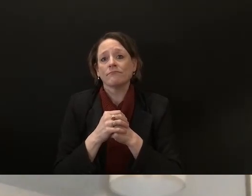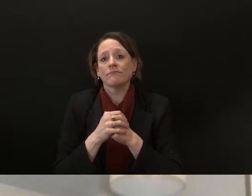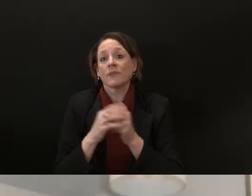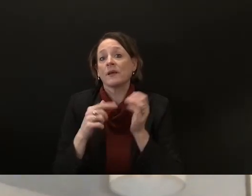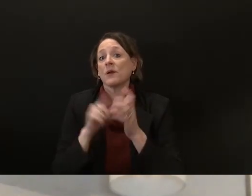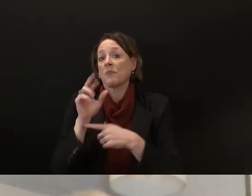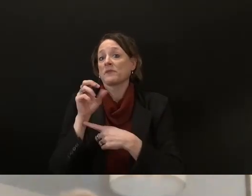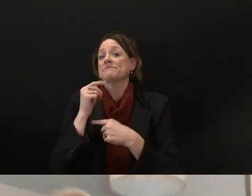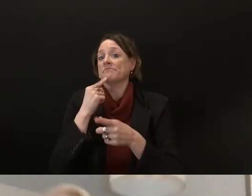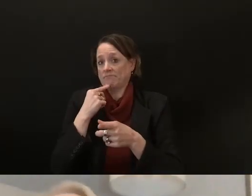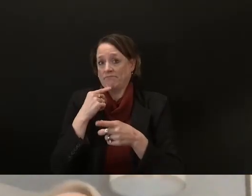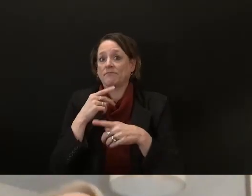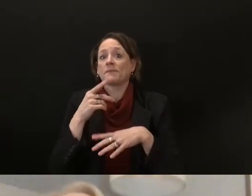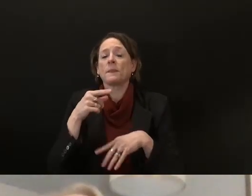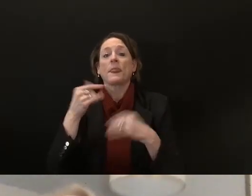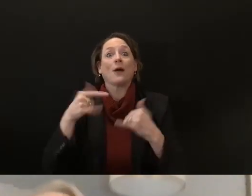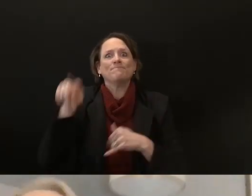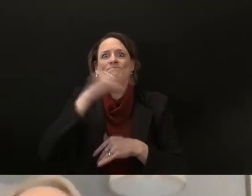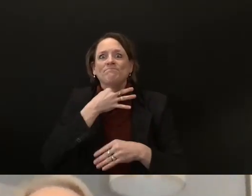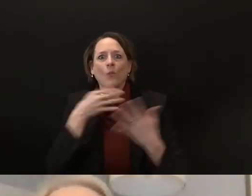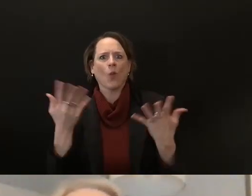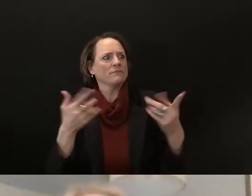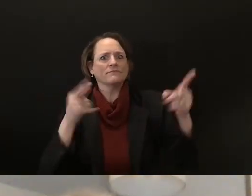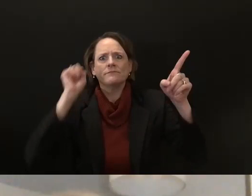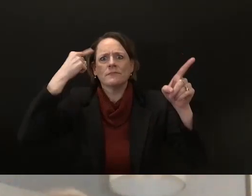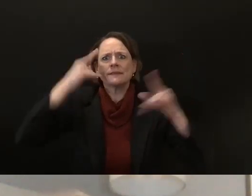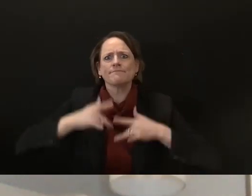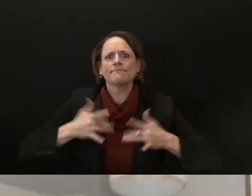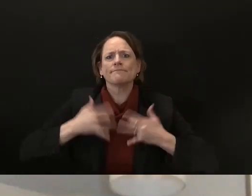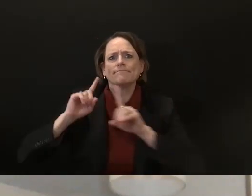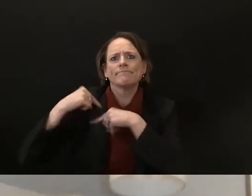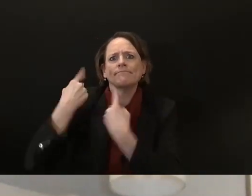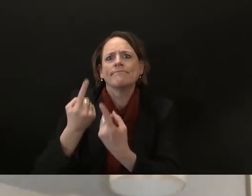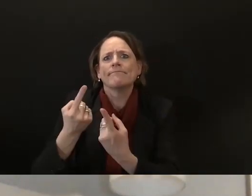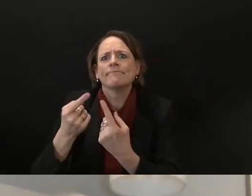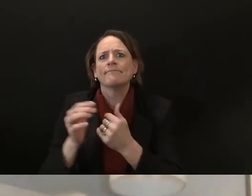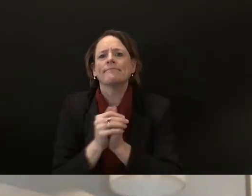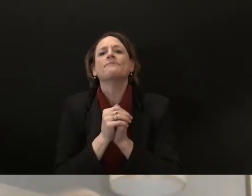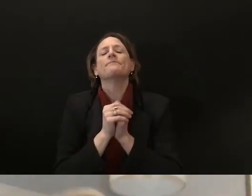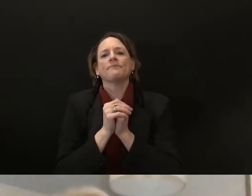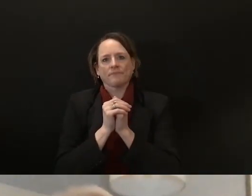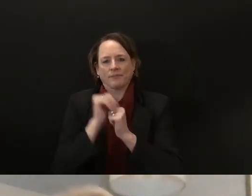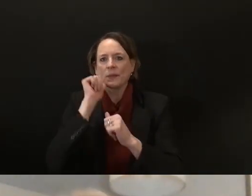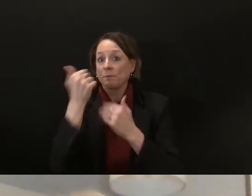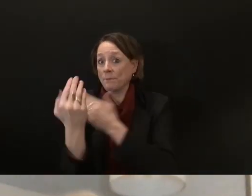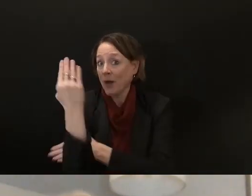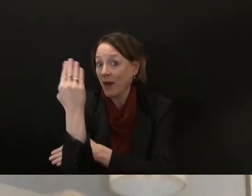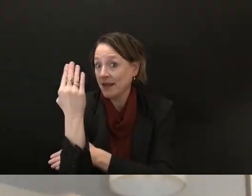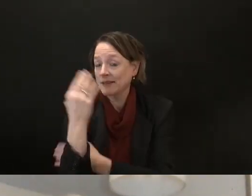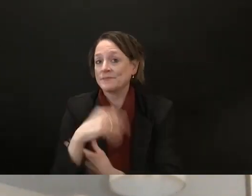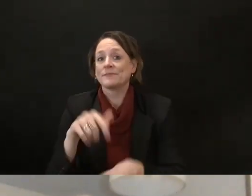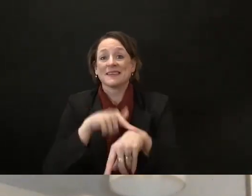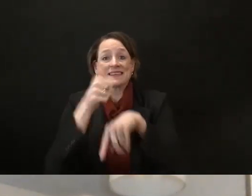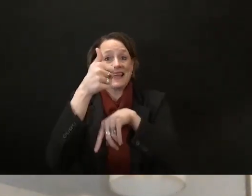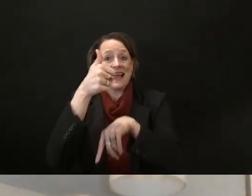uh as my as as the representatives alluded to the assembly is coming in tomorrow at 10 a.m um so hopefully both of both of them are driving safe